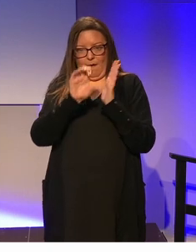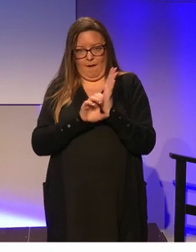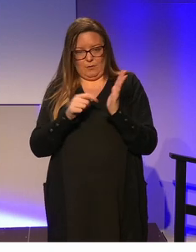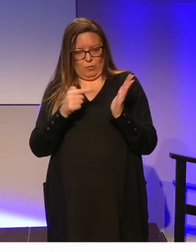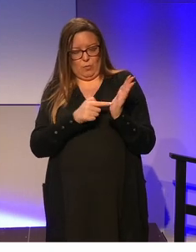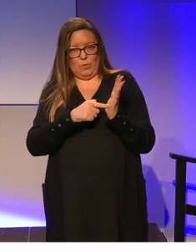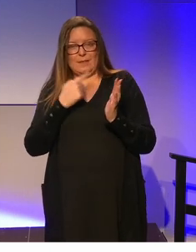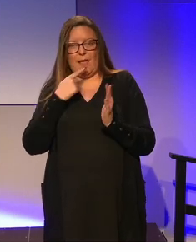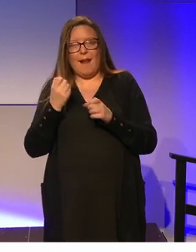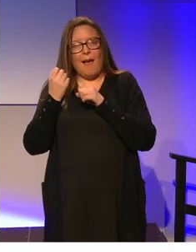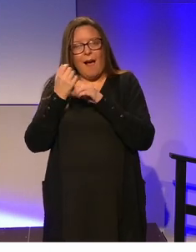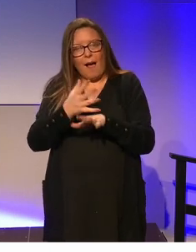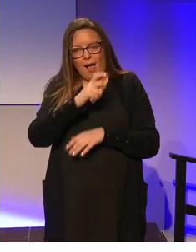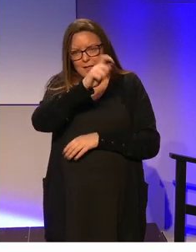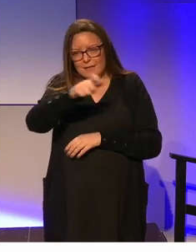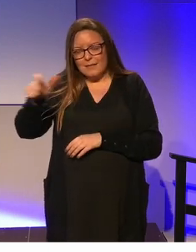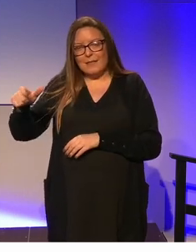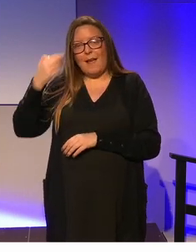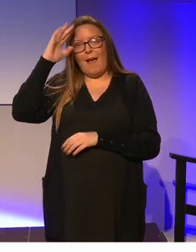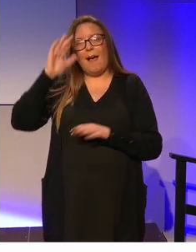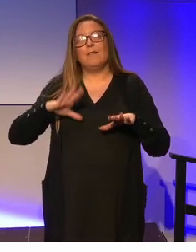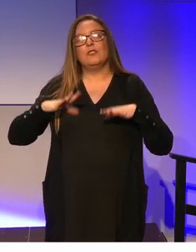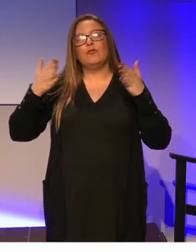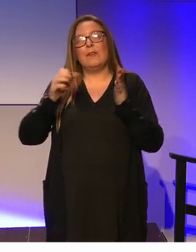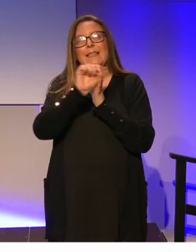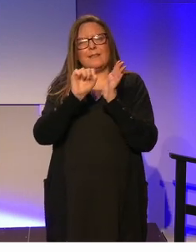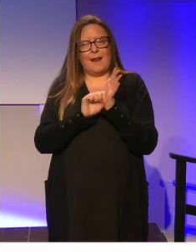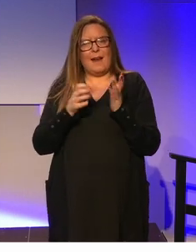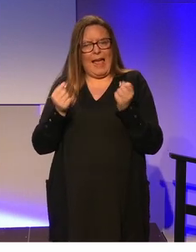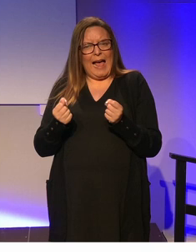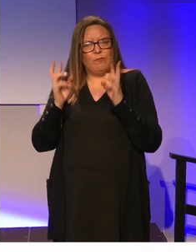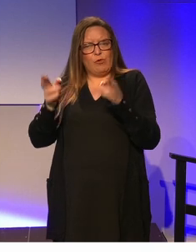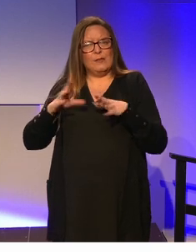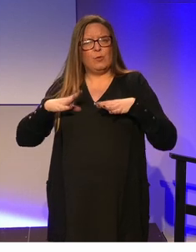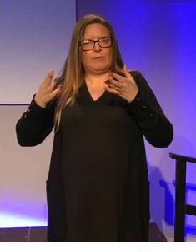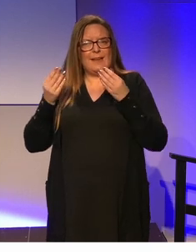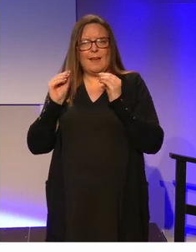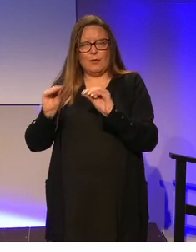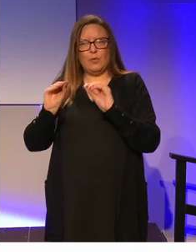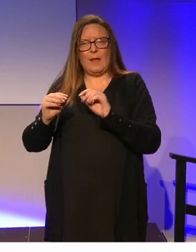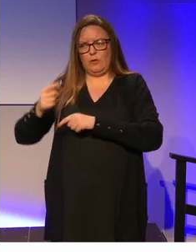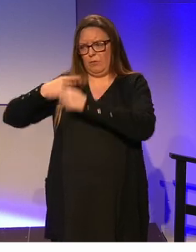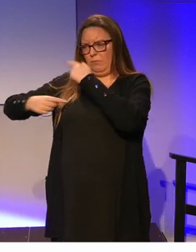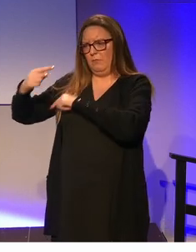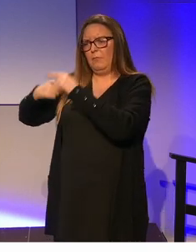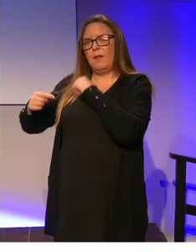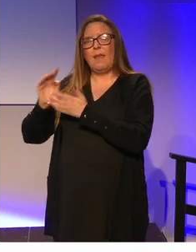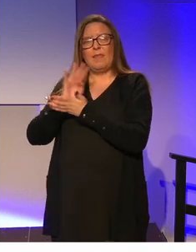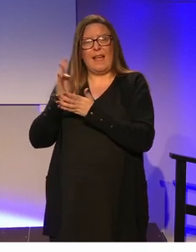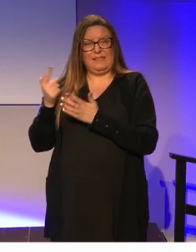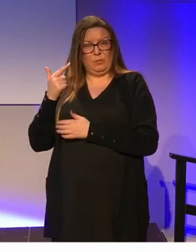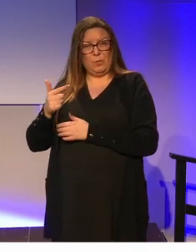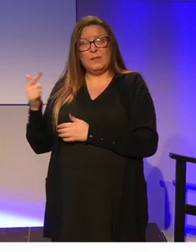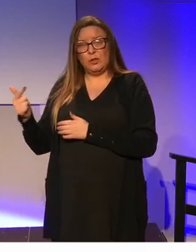that all citizens of the Irish Free State had the right to free elementary education as back far as 1922